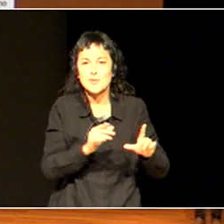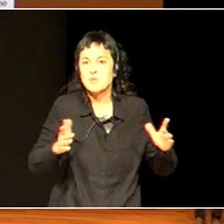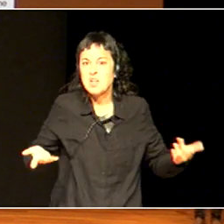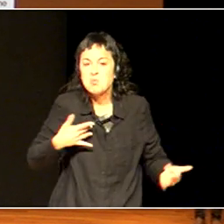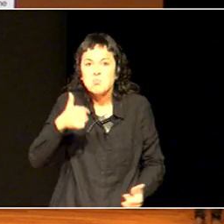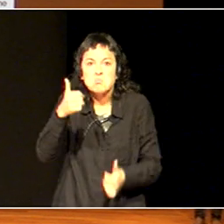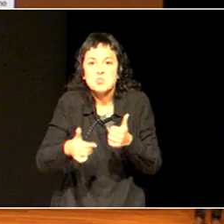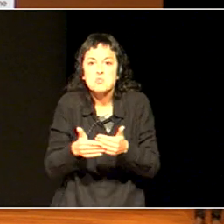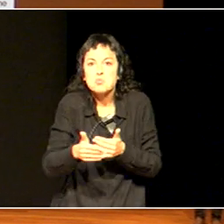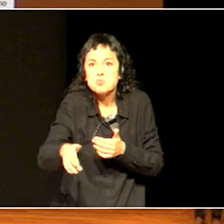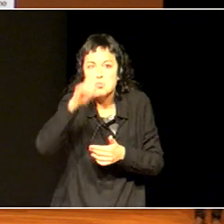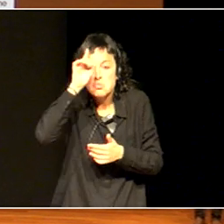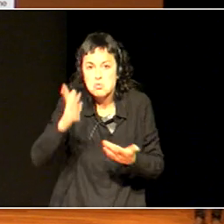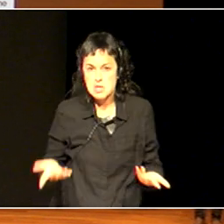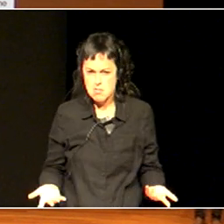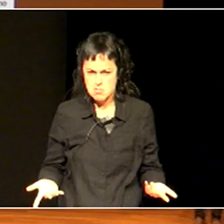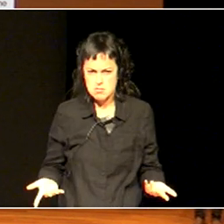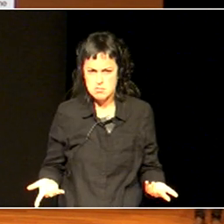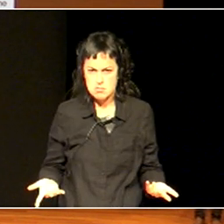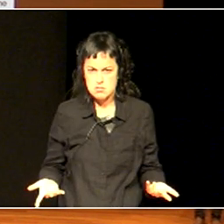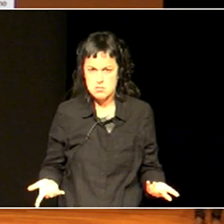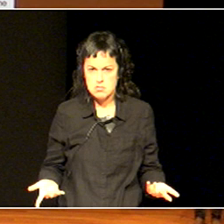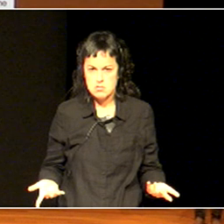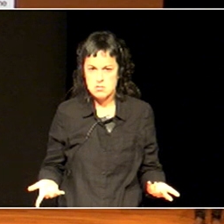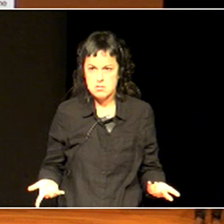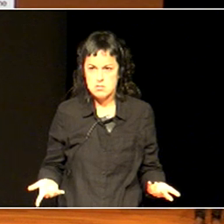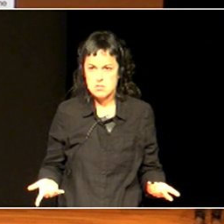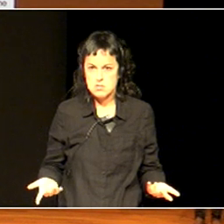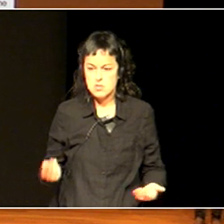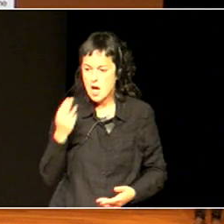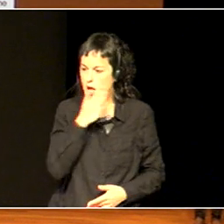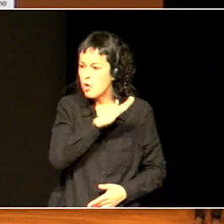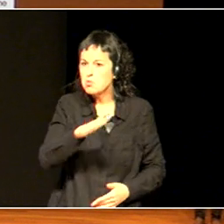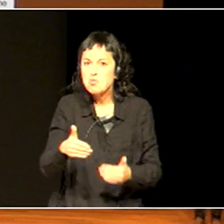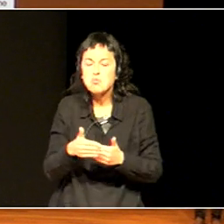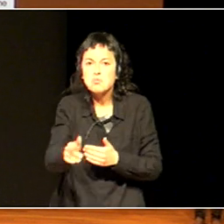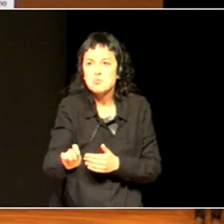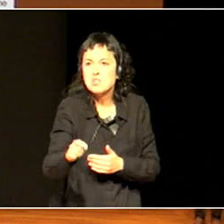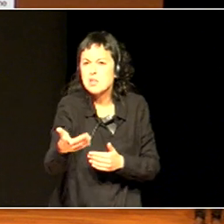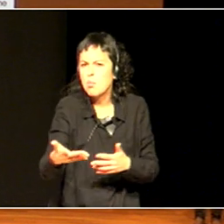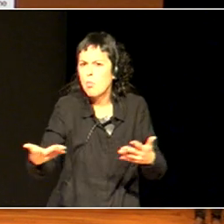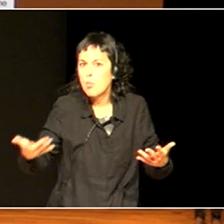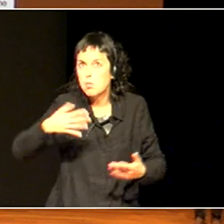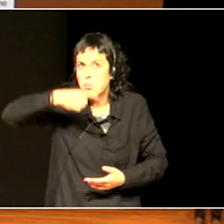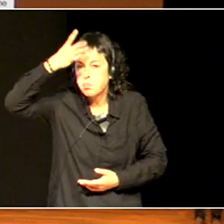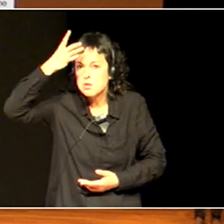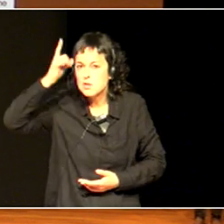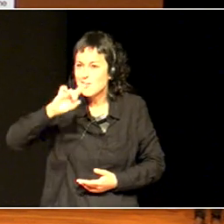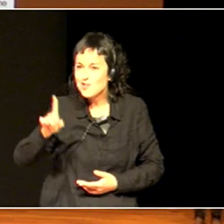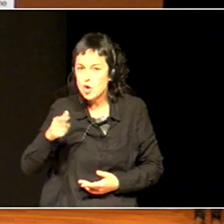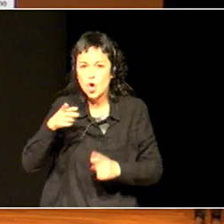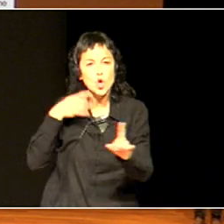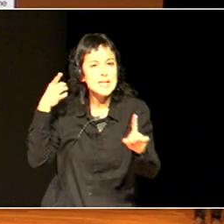achieve in the future. It's about helping children to surprise themselves and others in what they